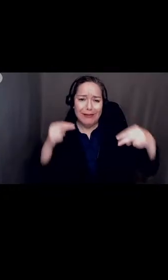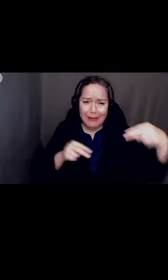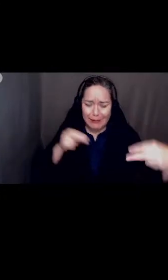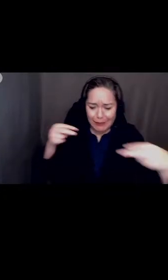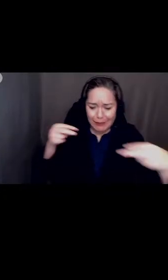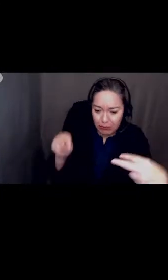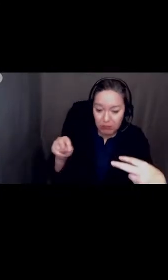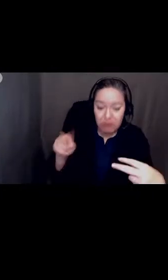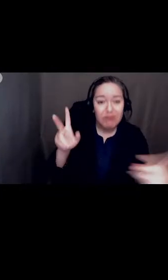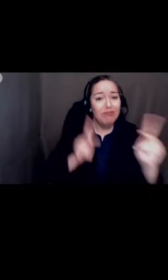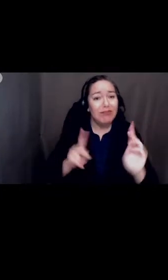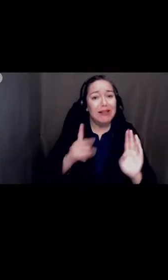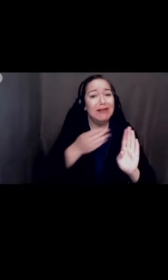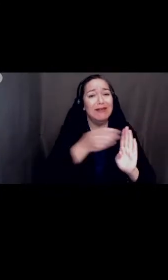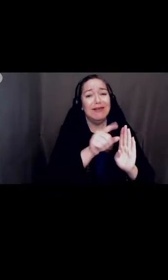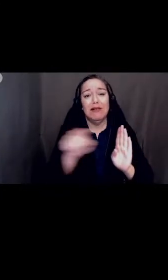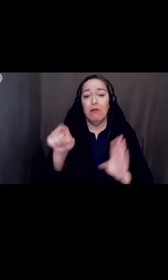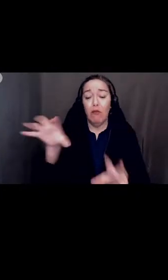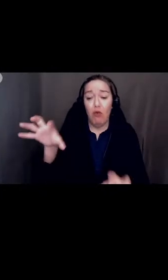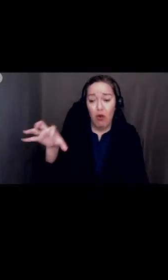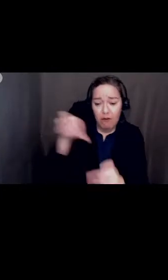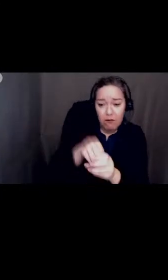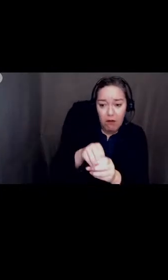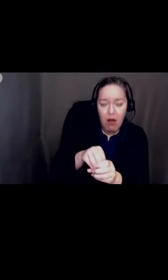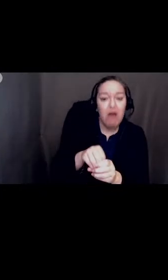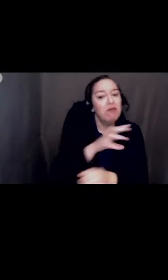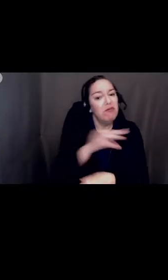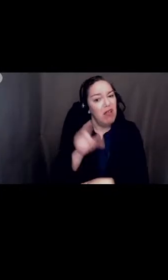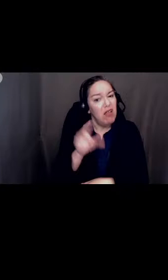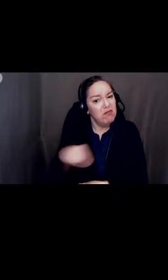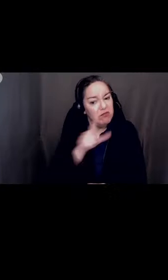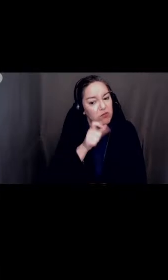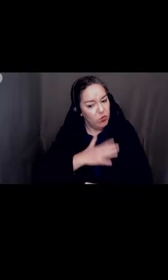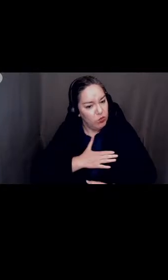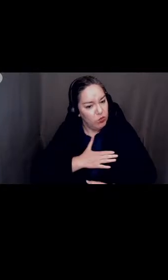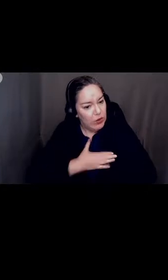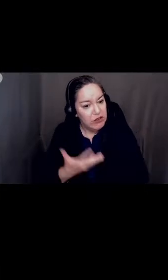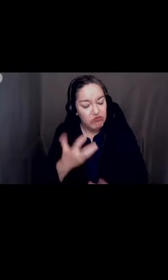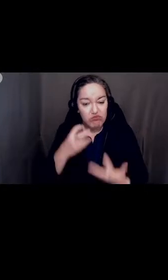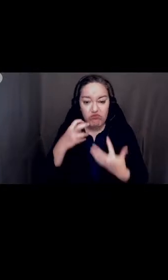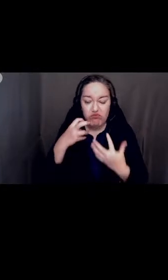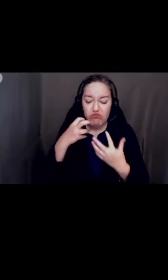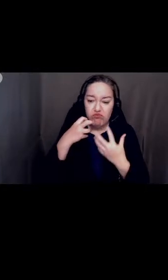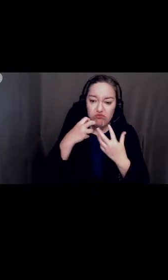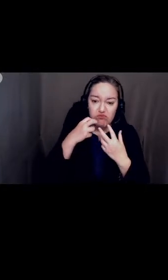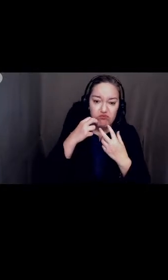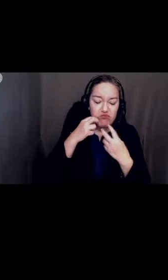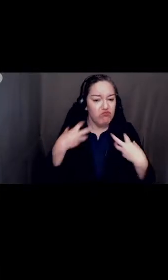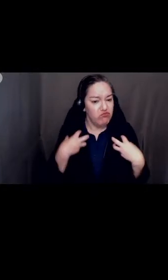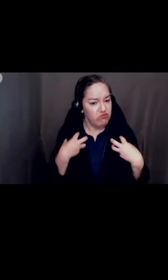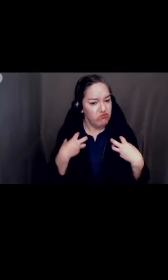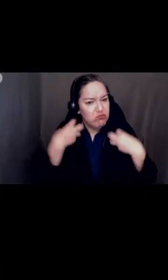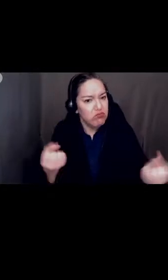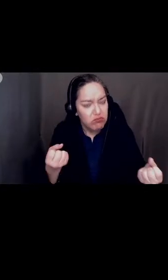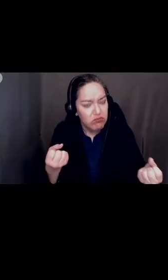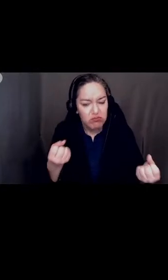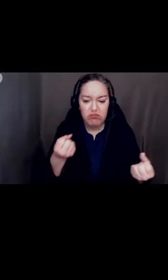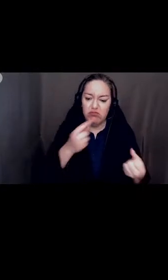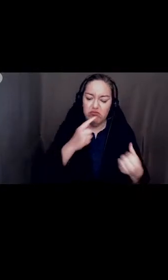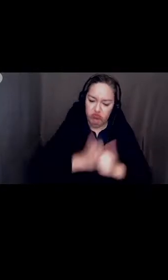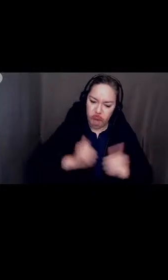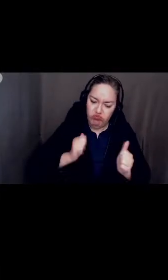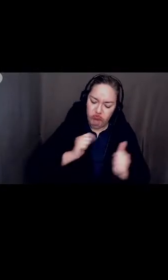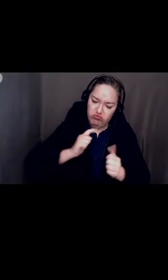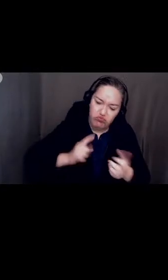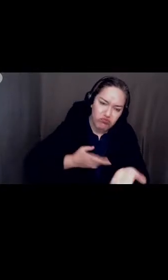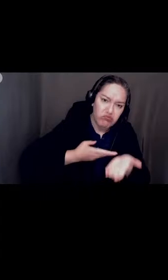people involved, but to include those who are willing to be courageous and share their true thoughts. This was a